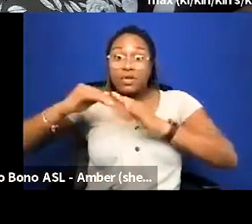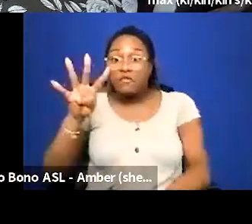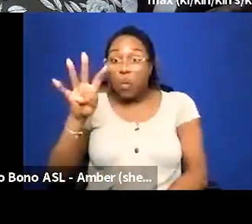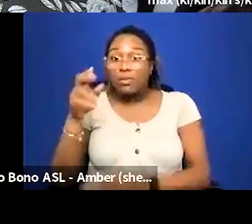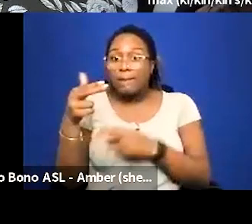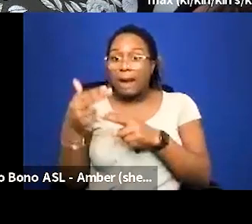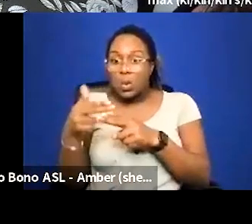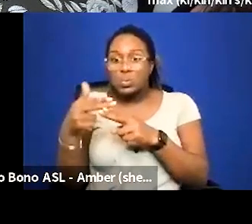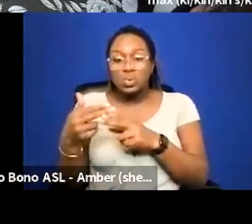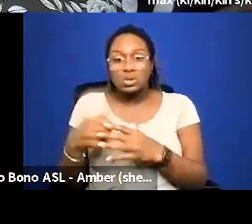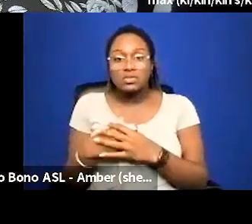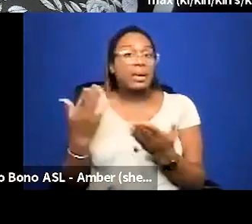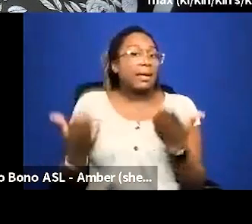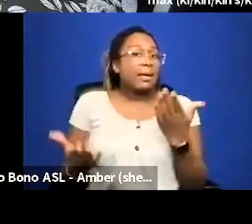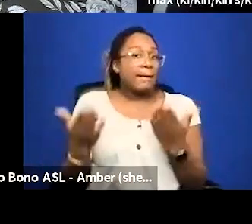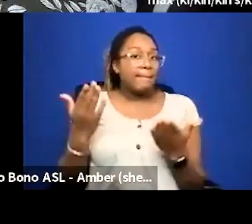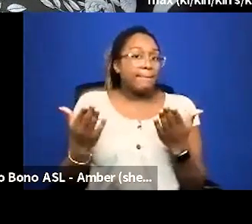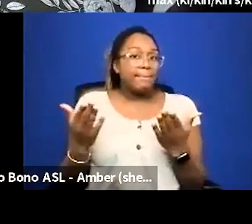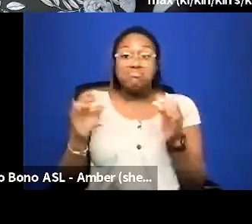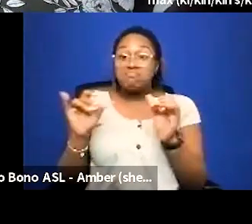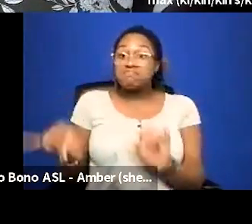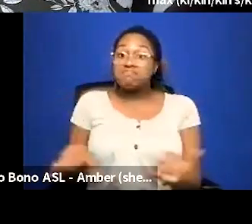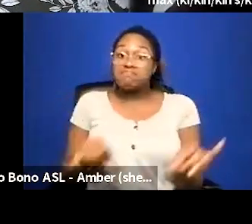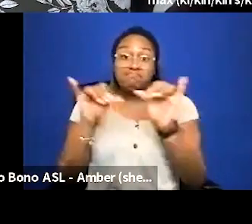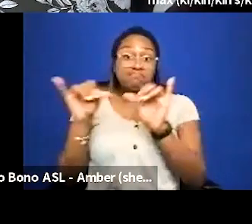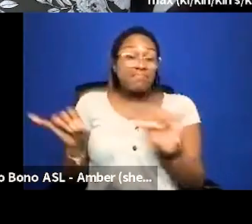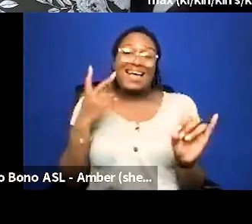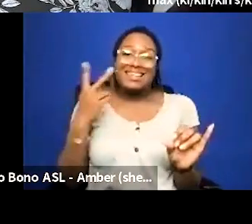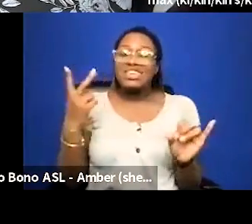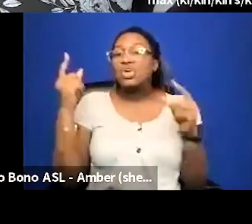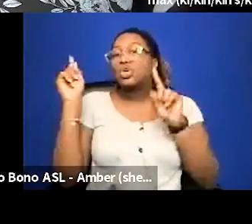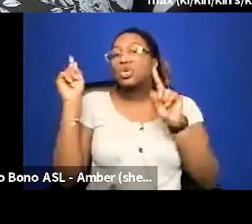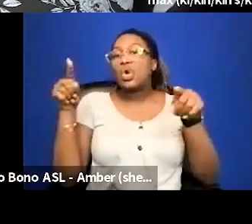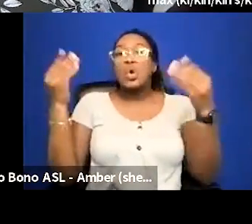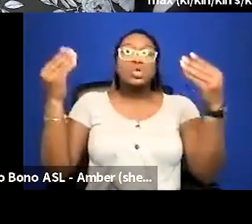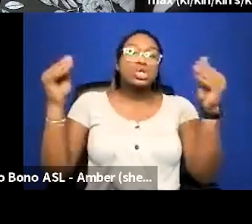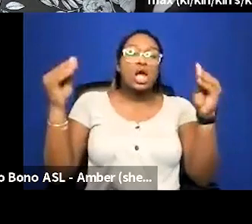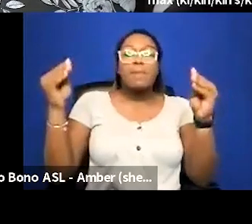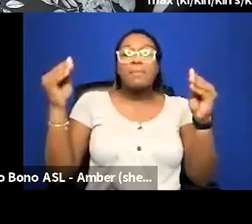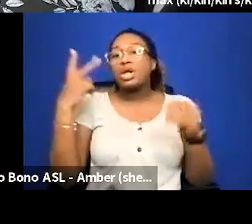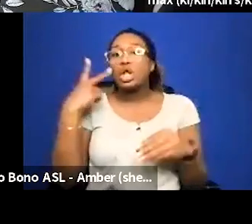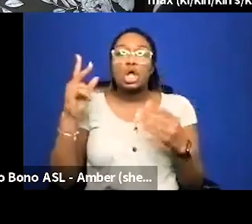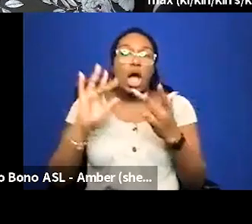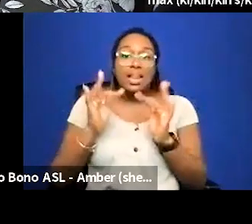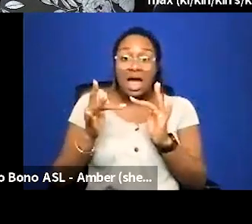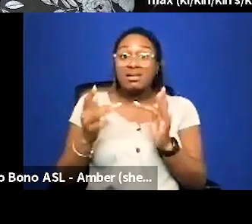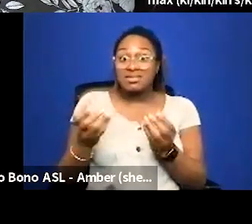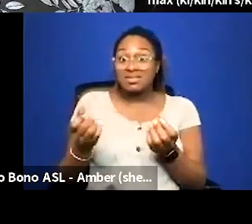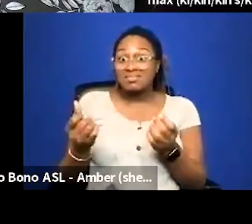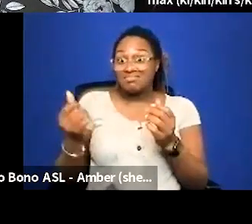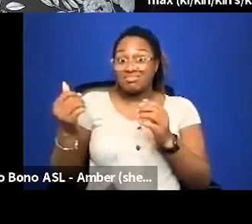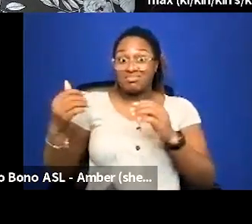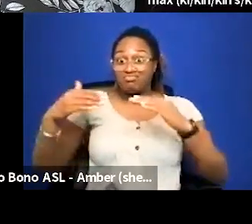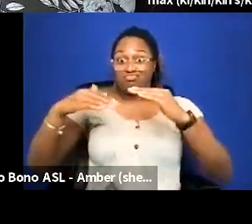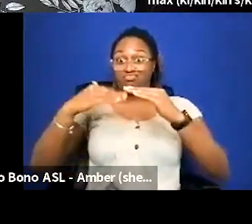um maybe that is a standard i see that if you go shopping and you're looking online for stuff you see that there are a lot of cutoffs is like